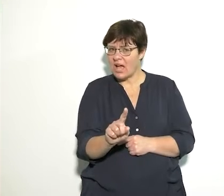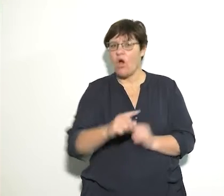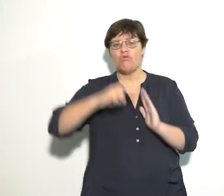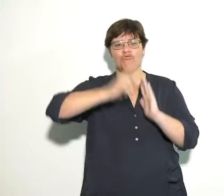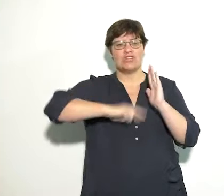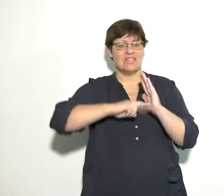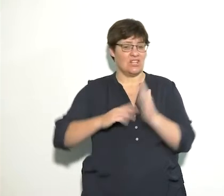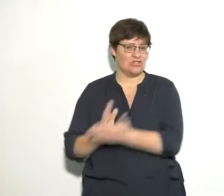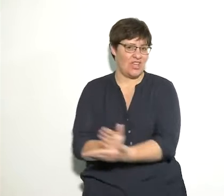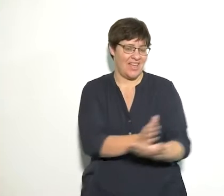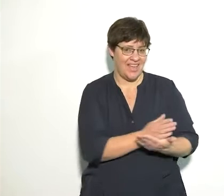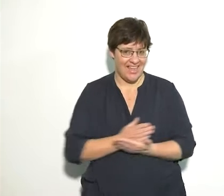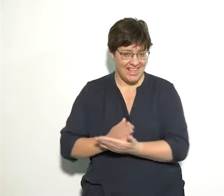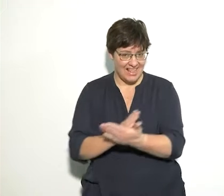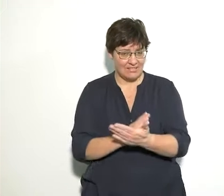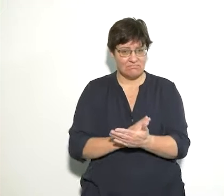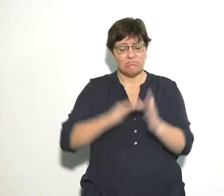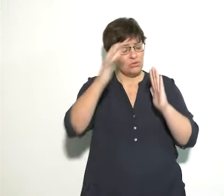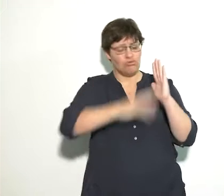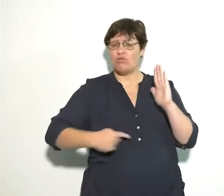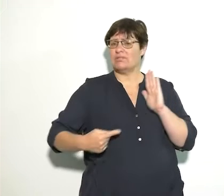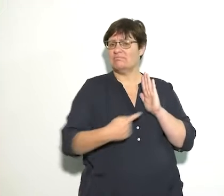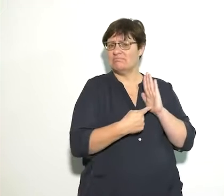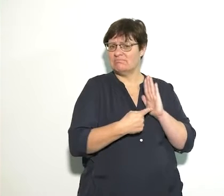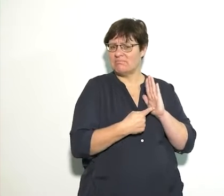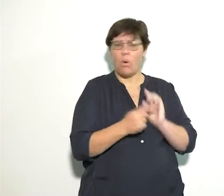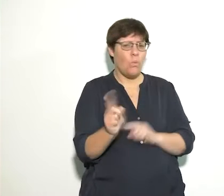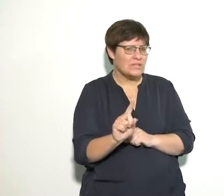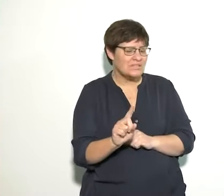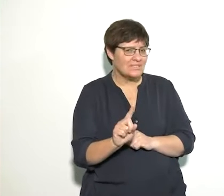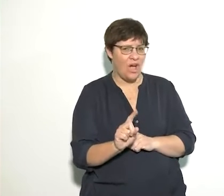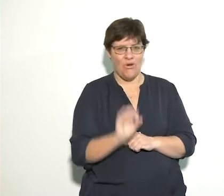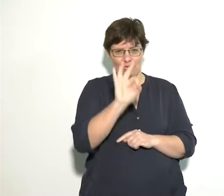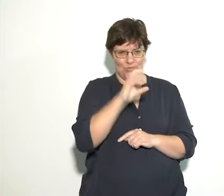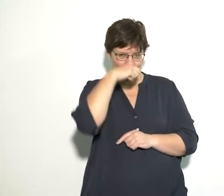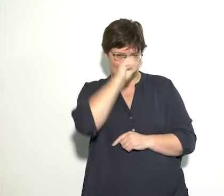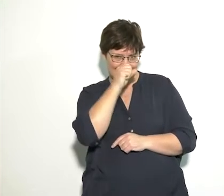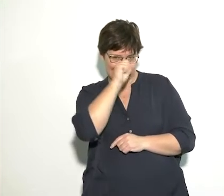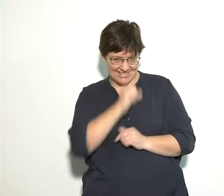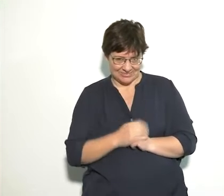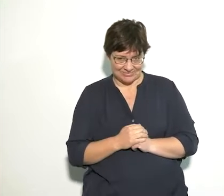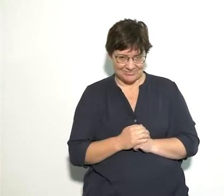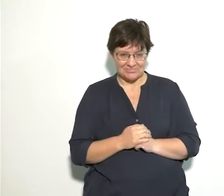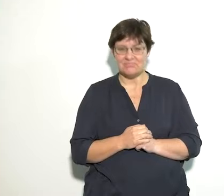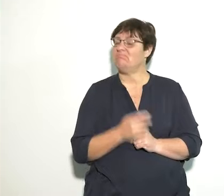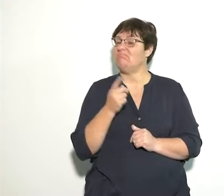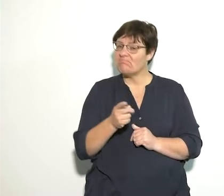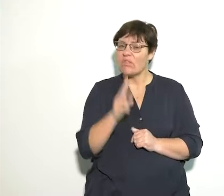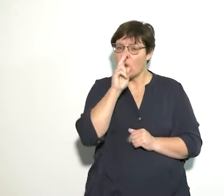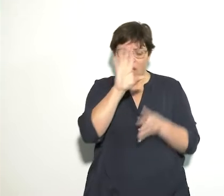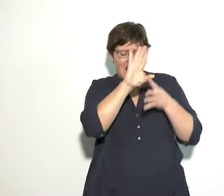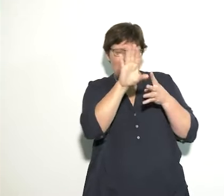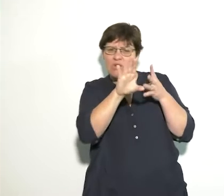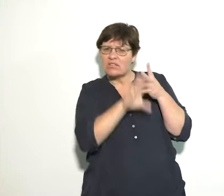shared reading and the story that we are going to talk about is the three little pigs. We are going to look at the